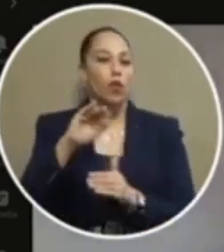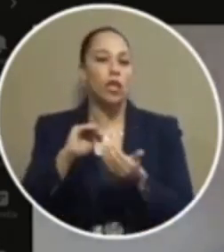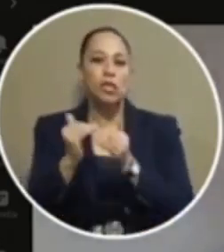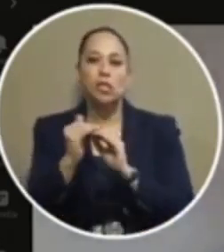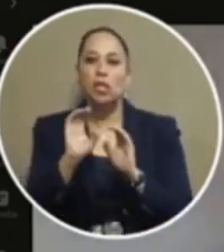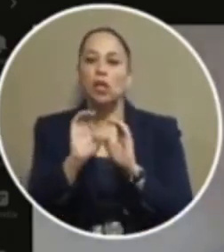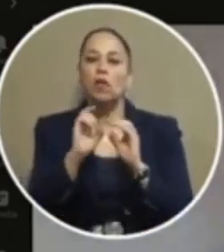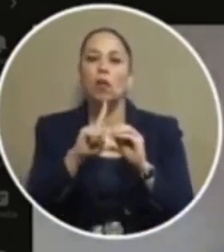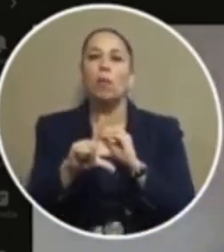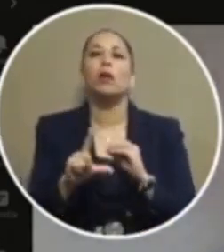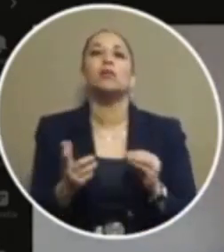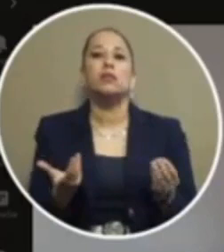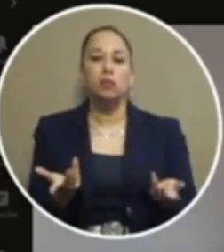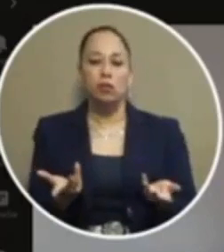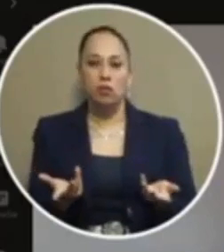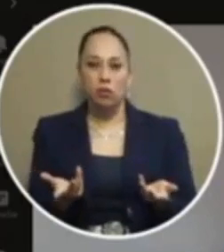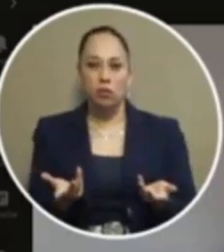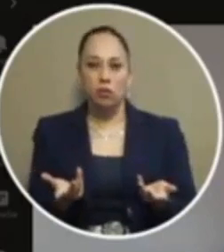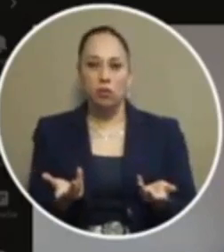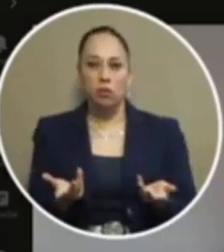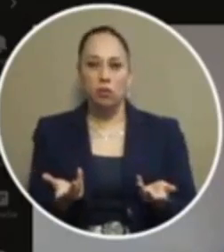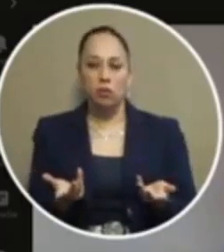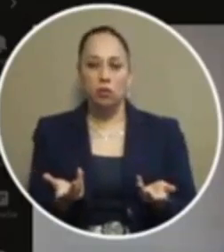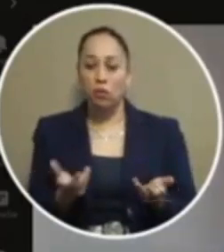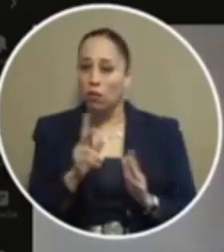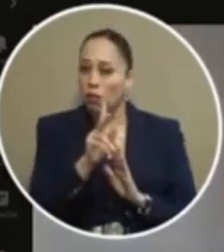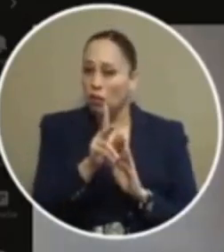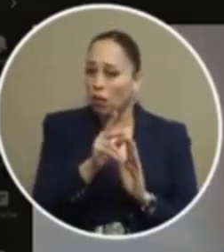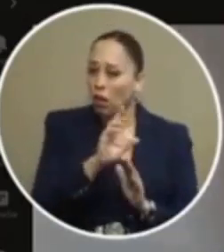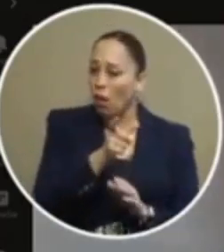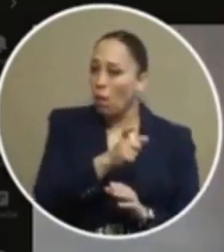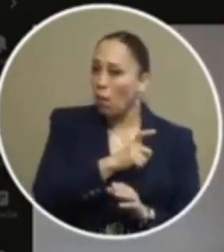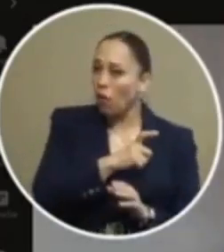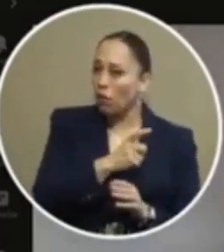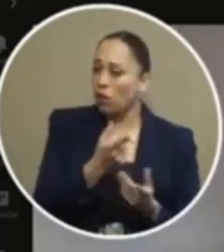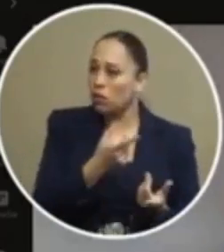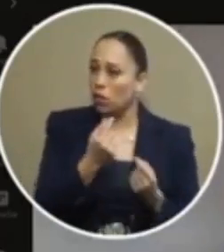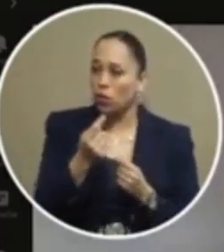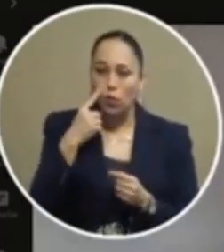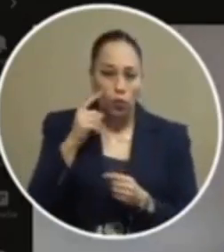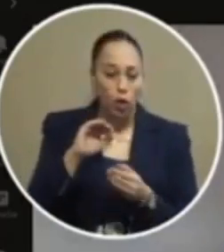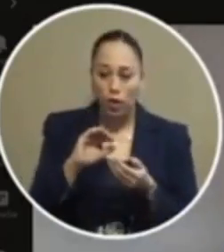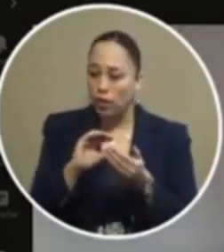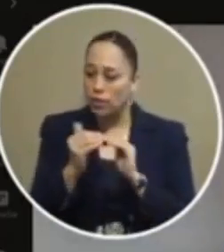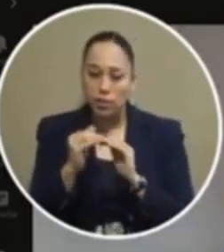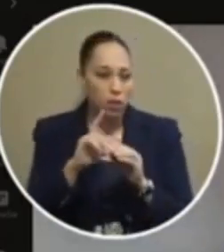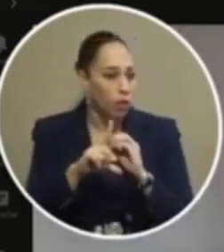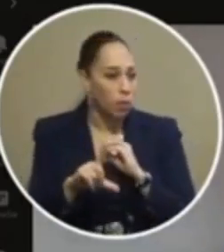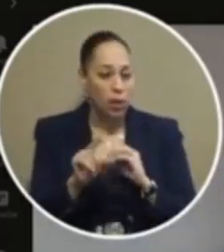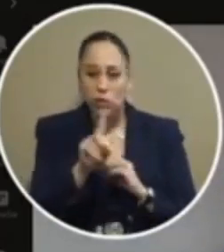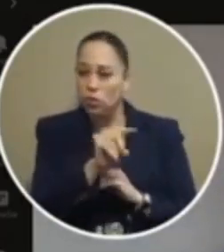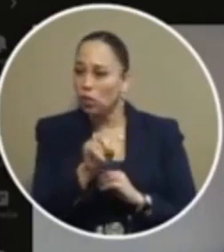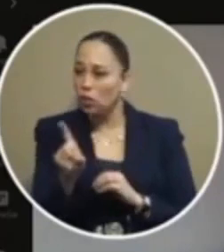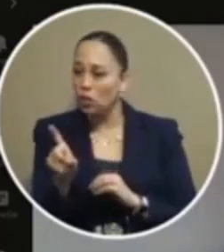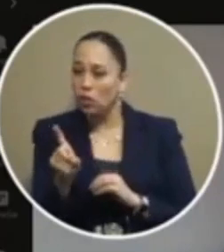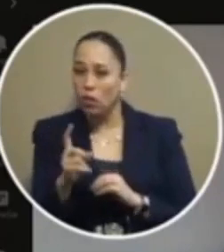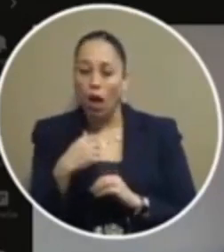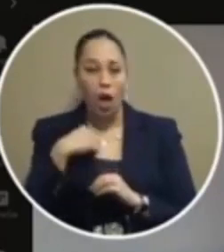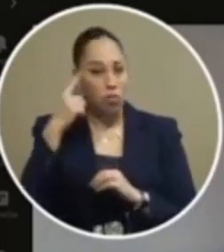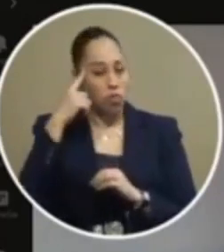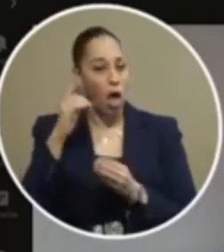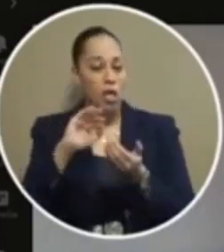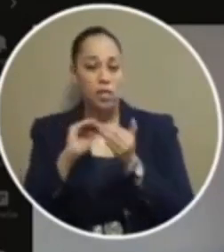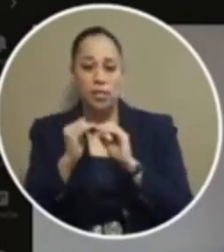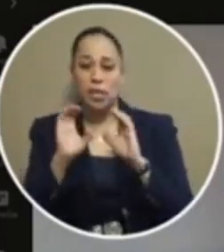does the police chief create policy for the city of el paso i thought it was city